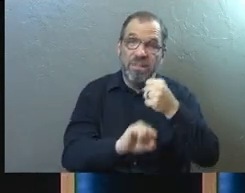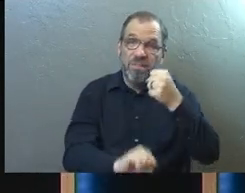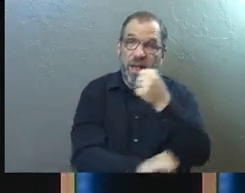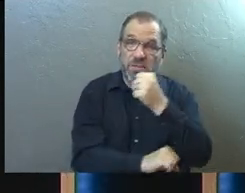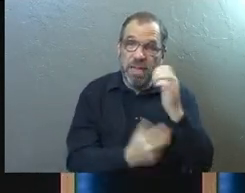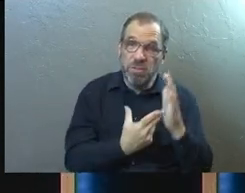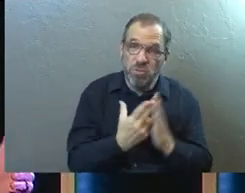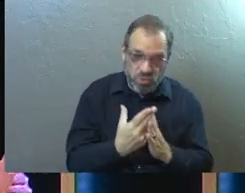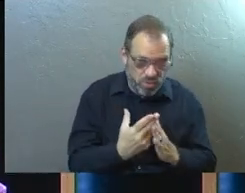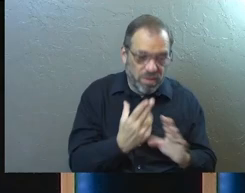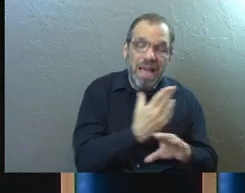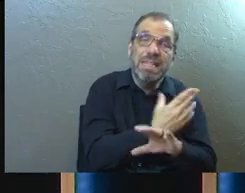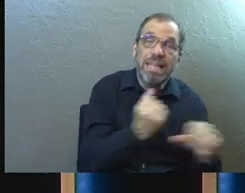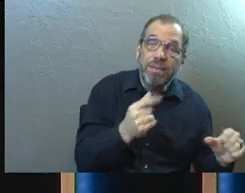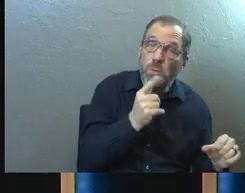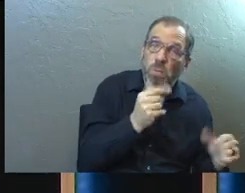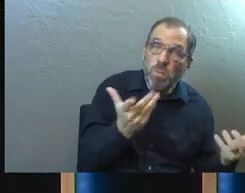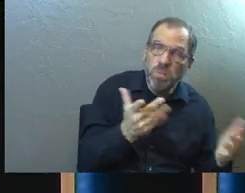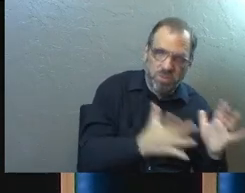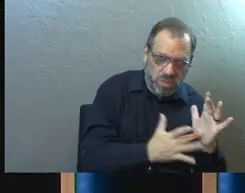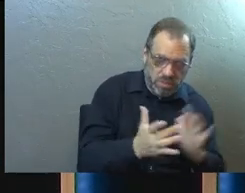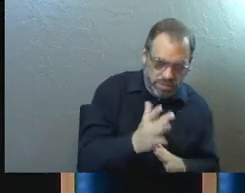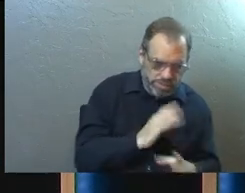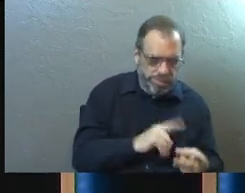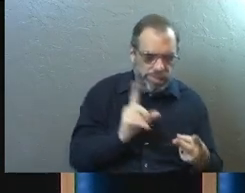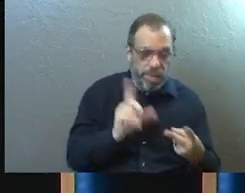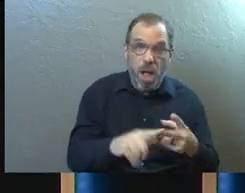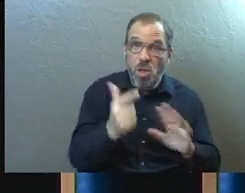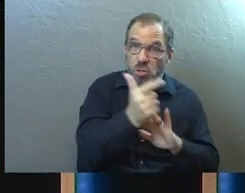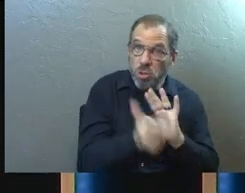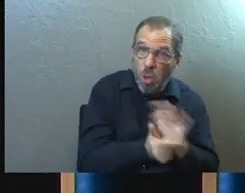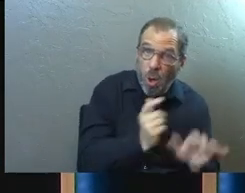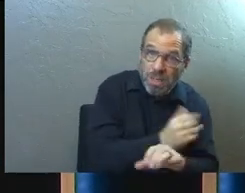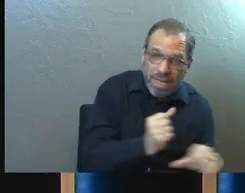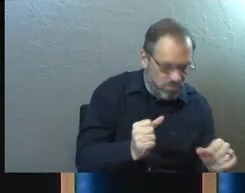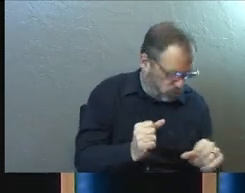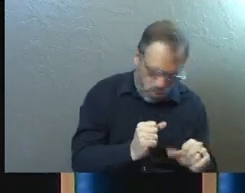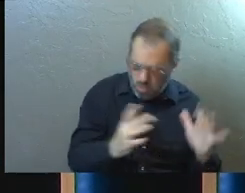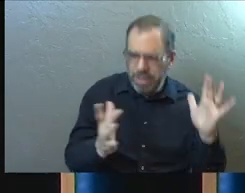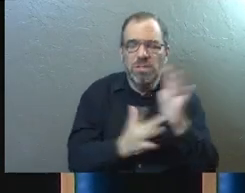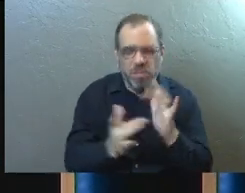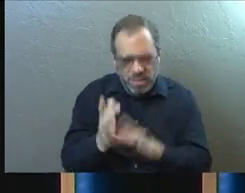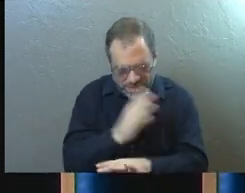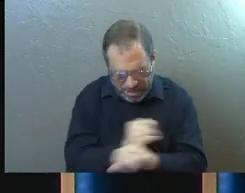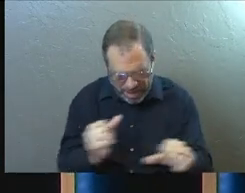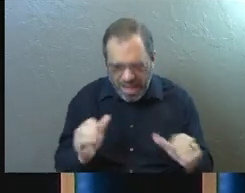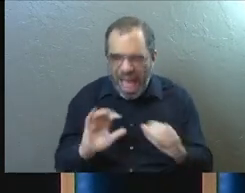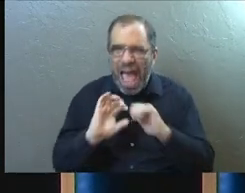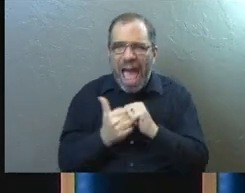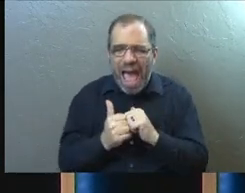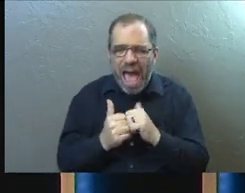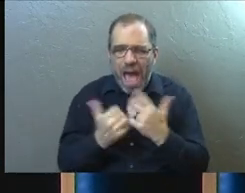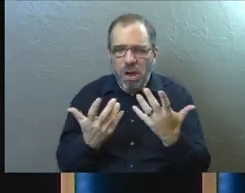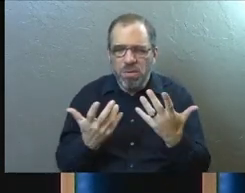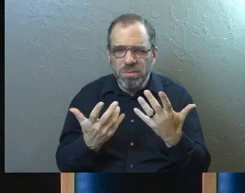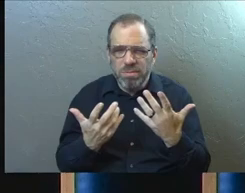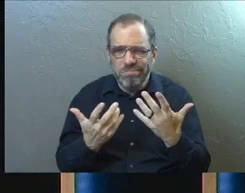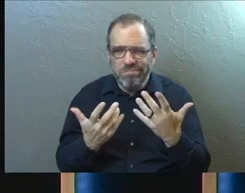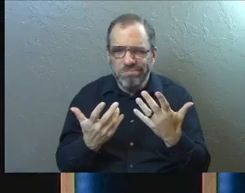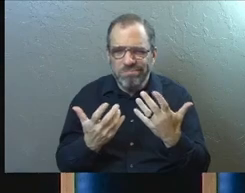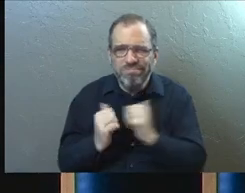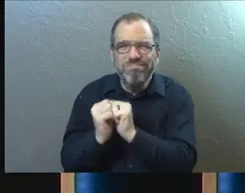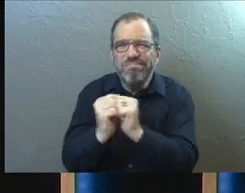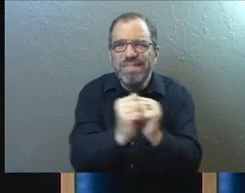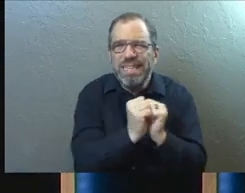truths. What saves us? Jesus. Does the law save us? No, it doesn't. Jesus saves us. But how are we now going together,